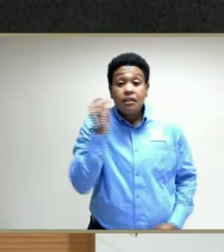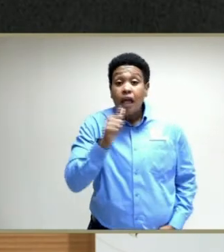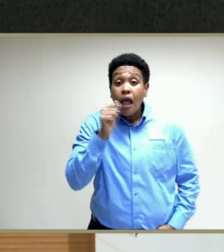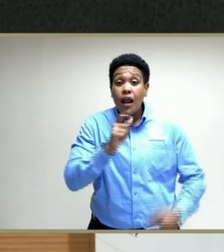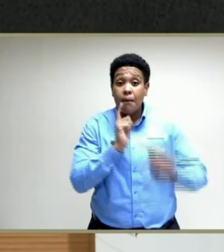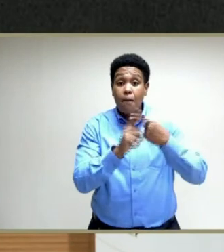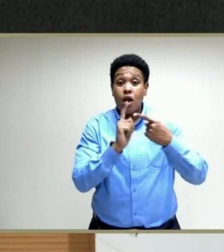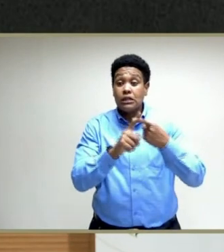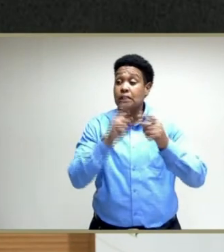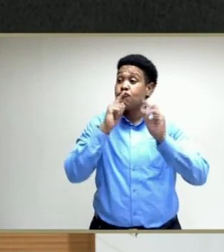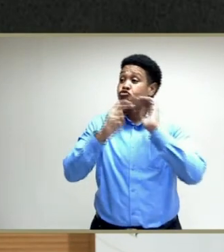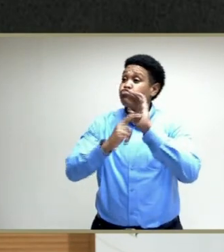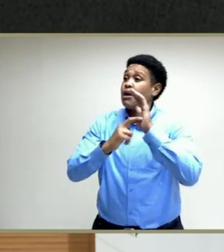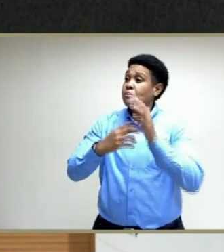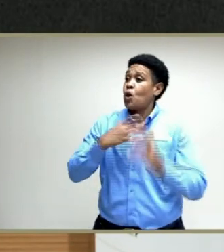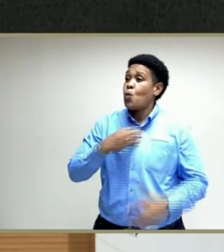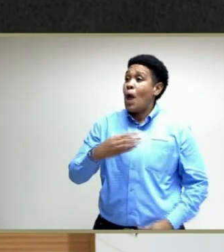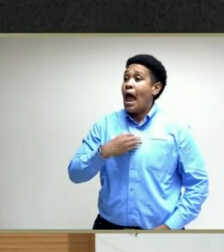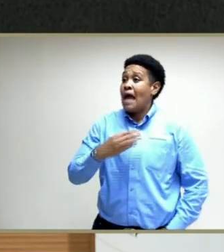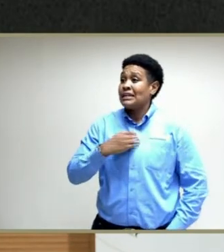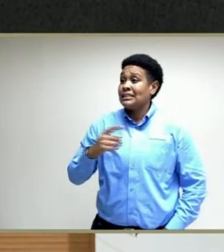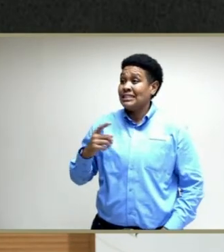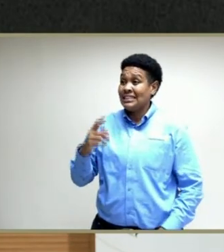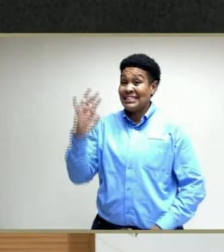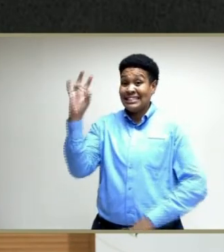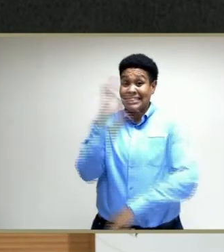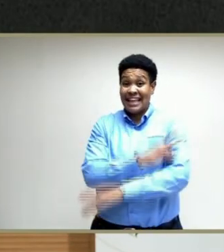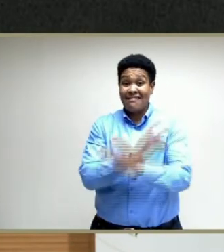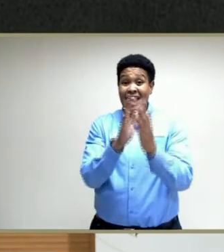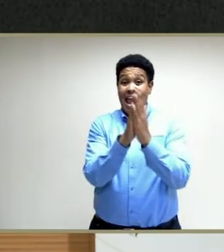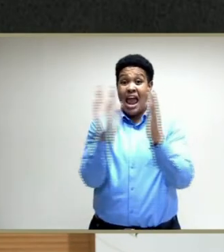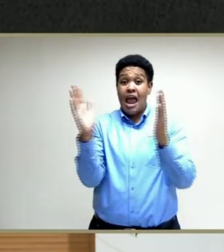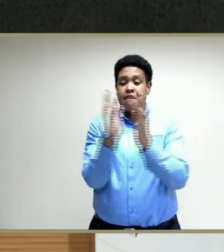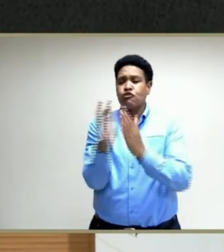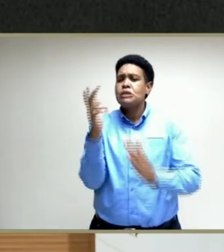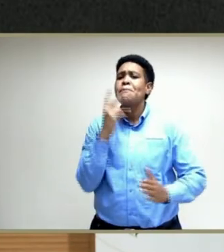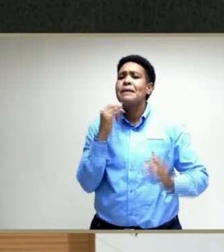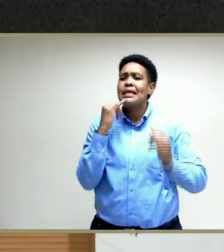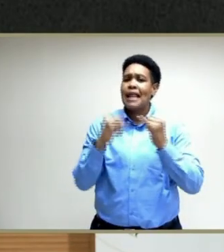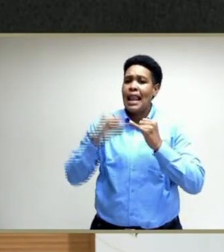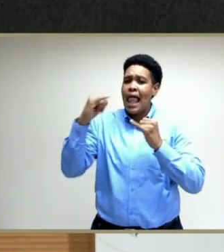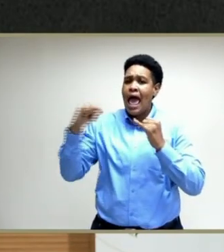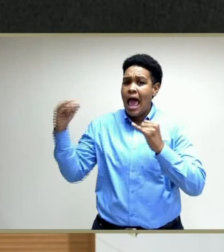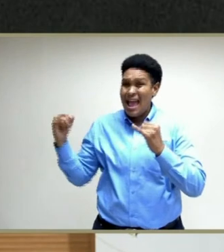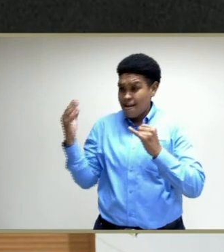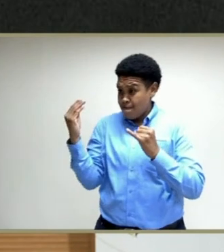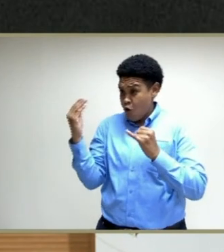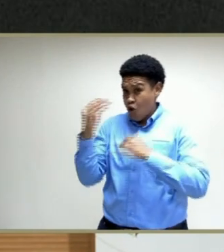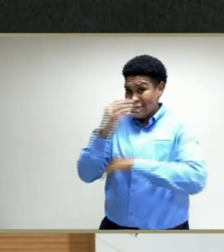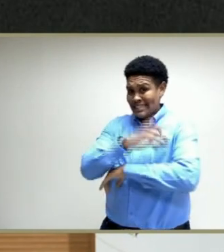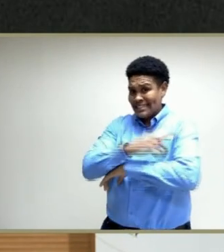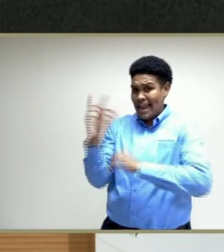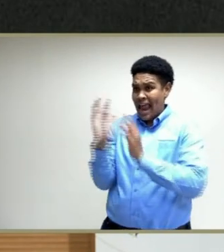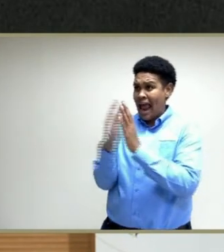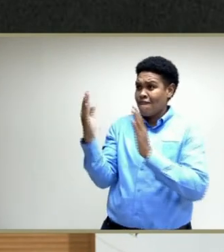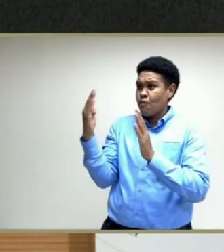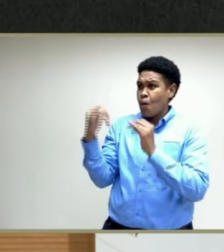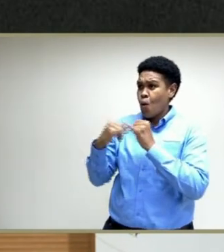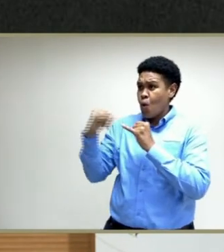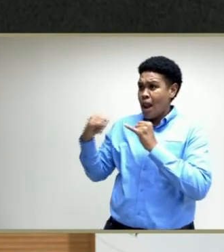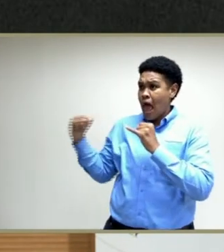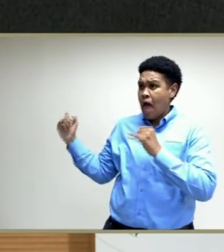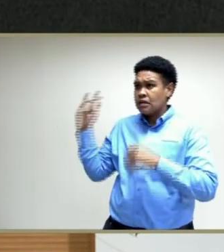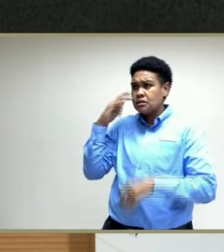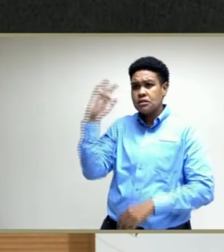white and the seven-day average in the pink and the 14-day average in the blue lines. And you can see that in terms of the